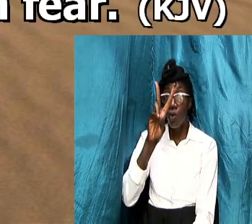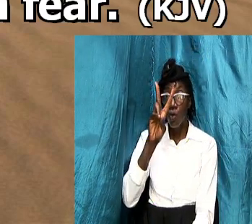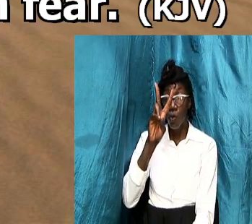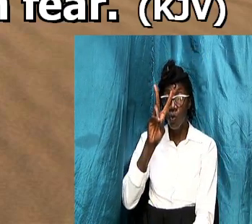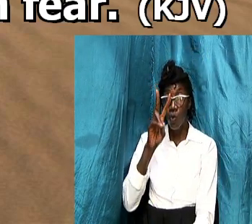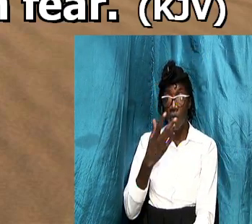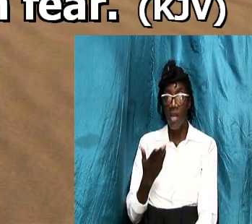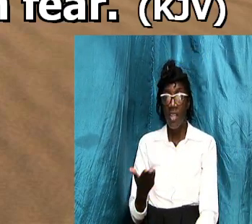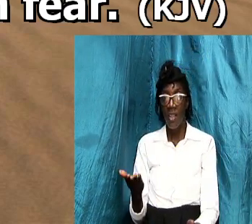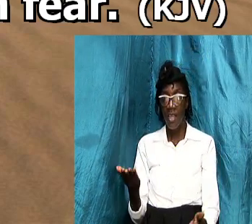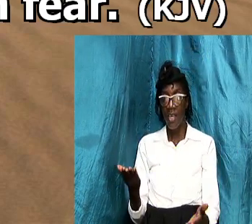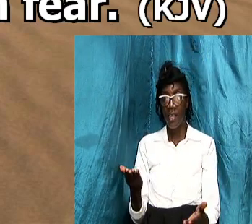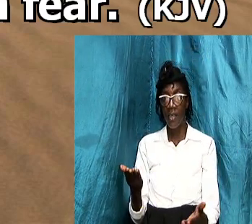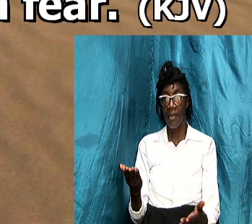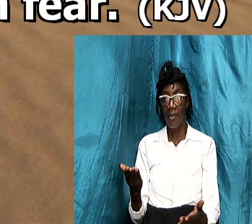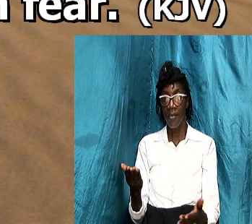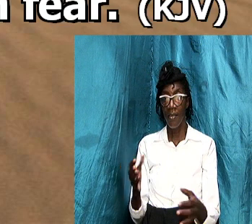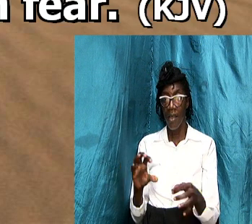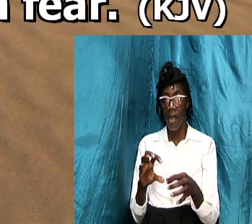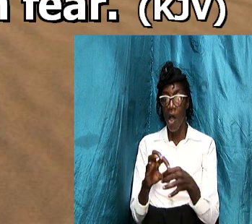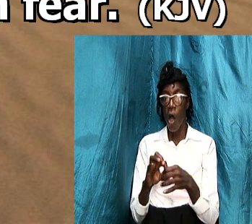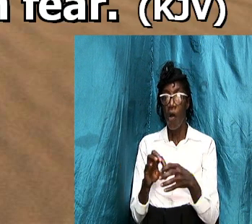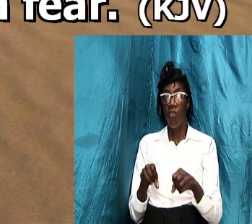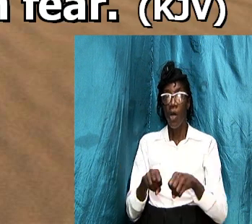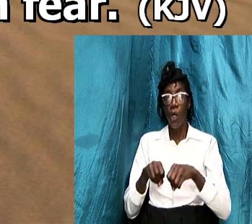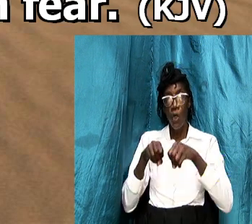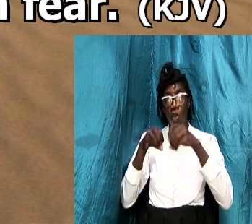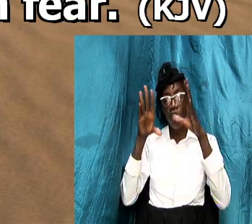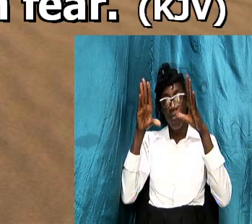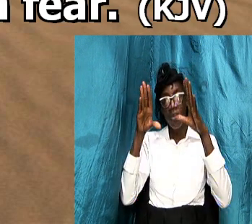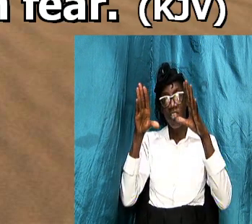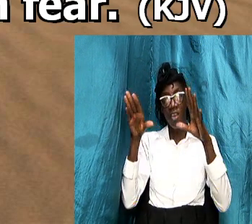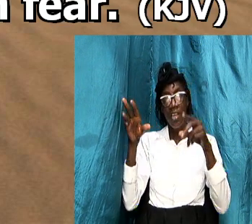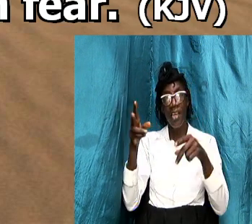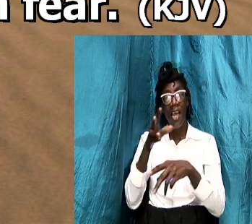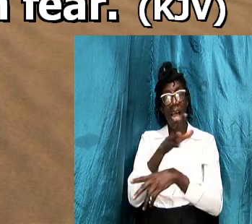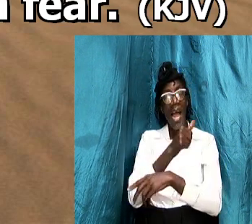of submission and respect